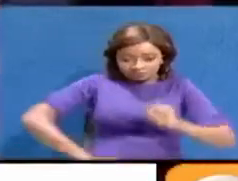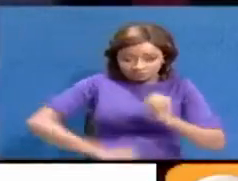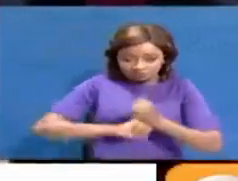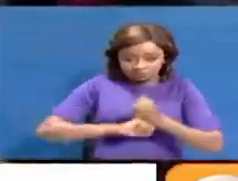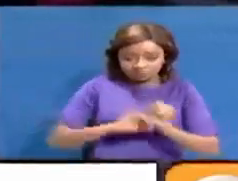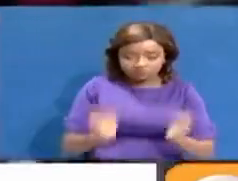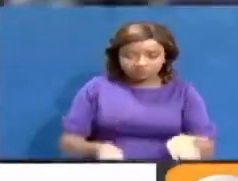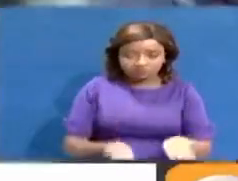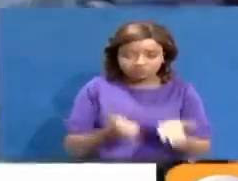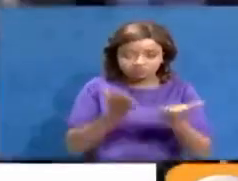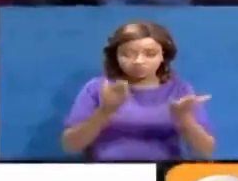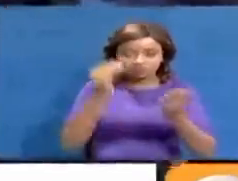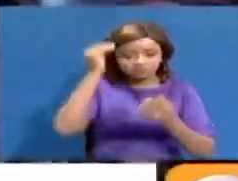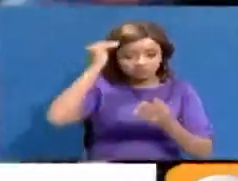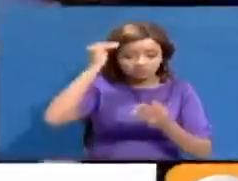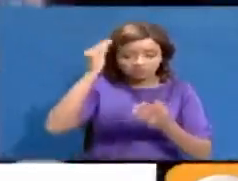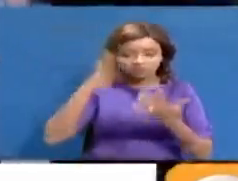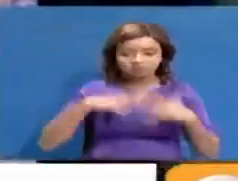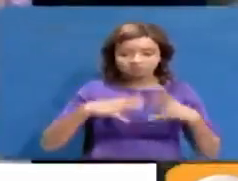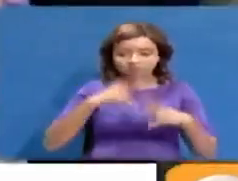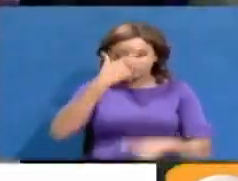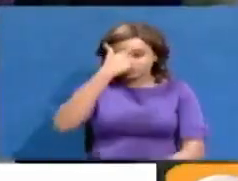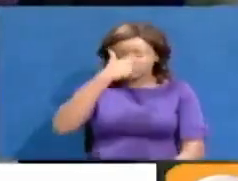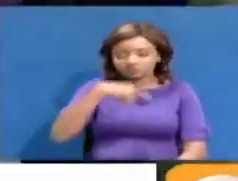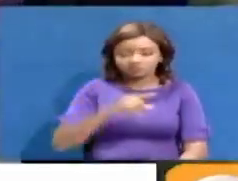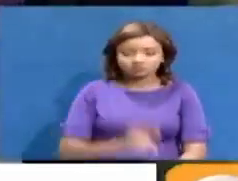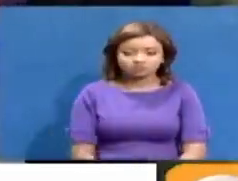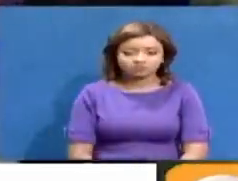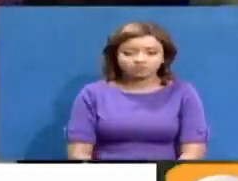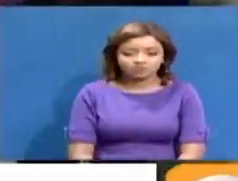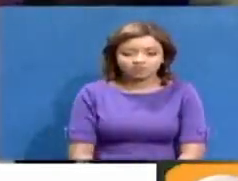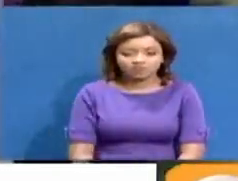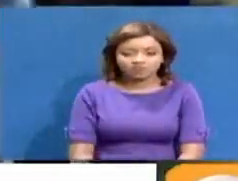for the visually impaired in these institutions.